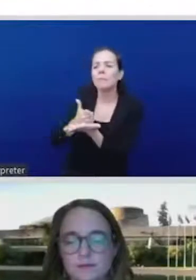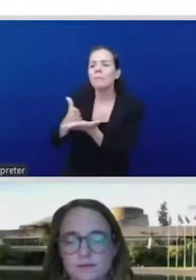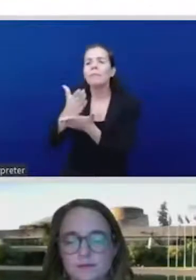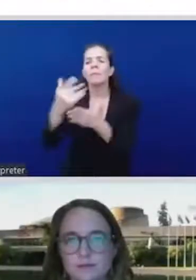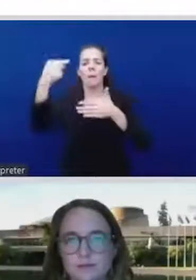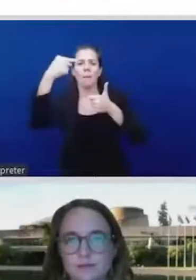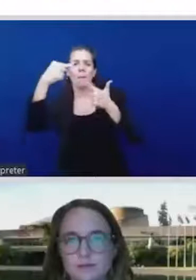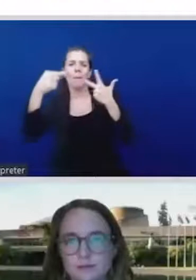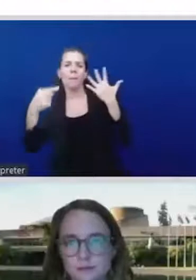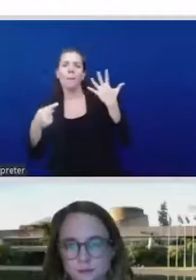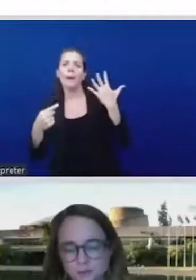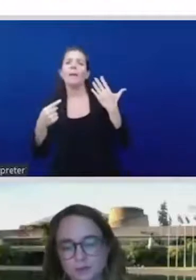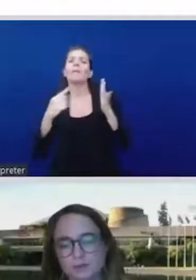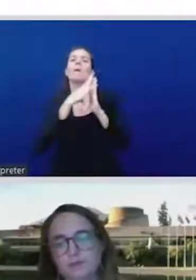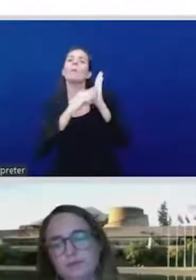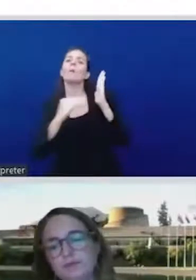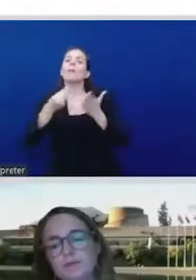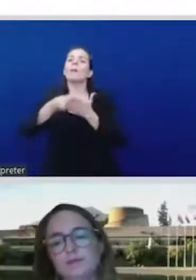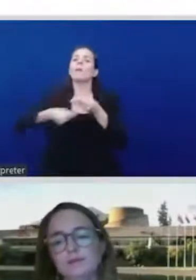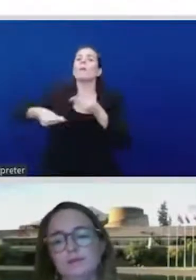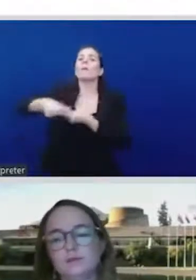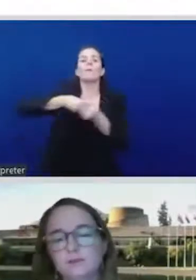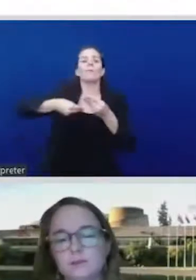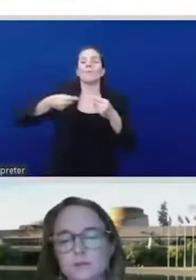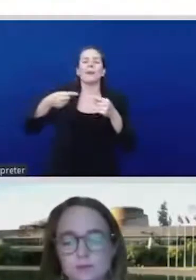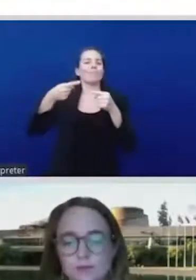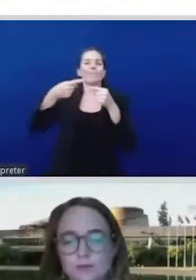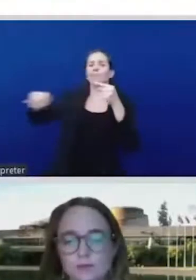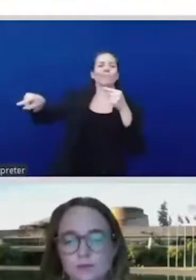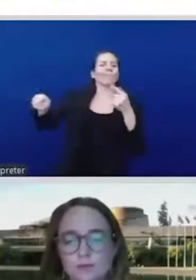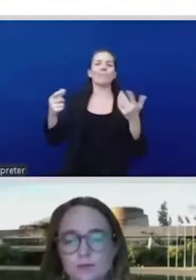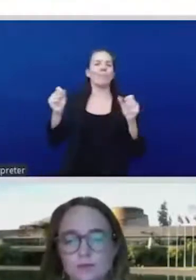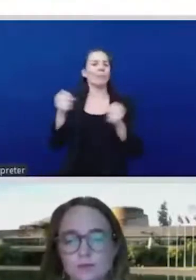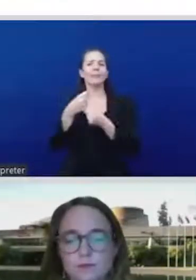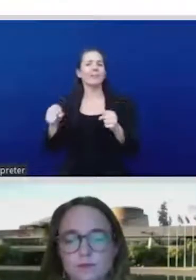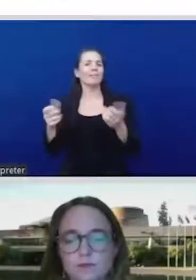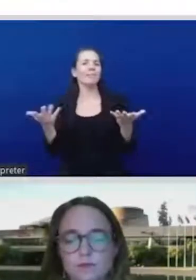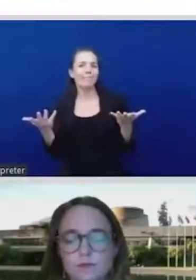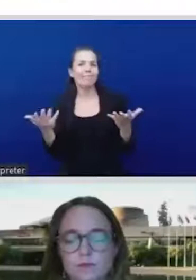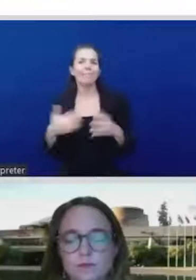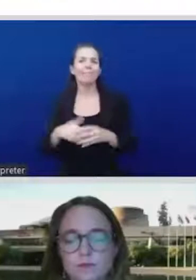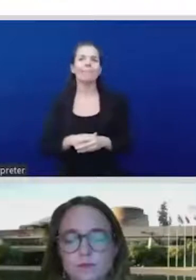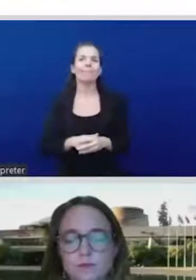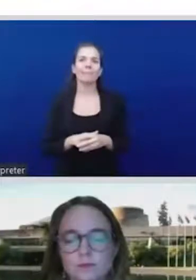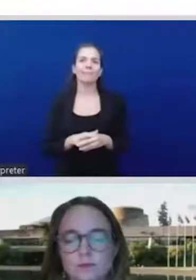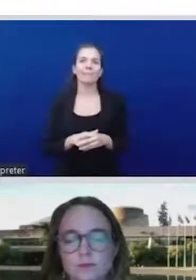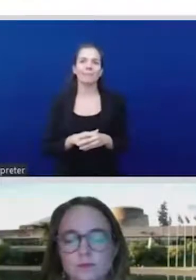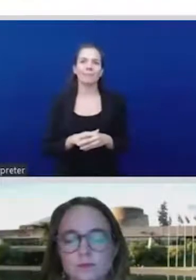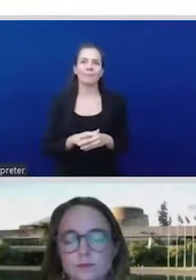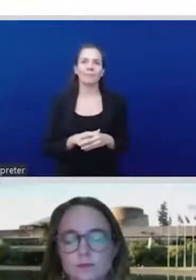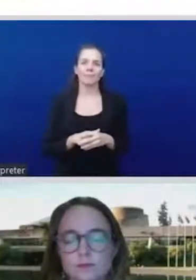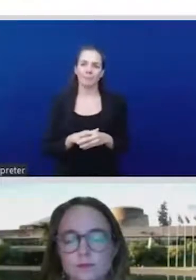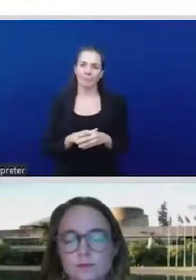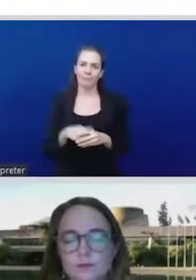massive state intervention. I mean, unprecedented and unbelievable, really, because these are the same countries and the same